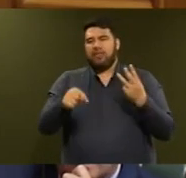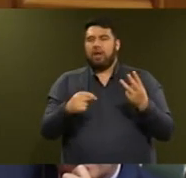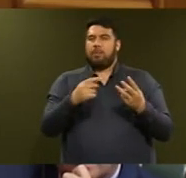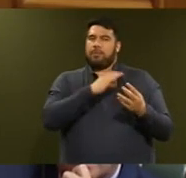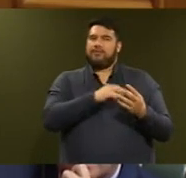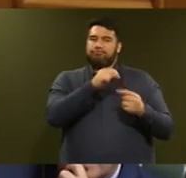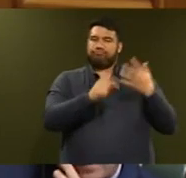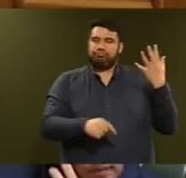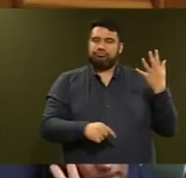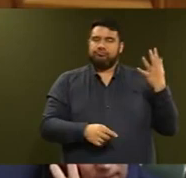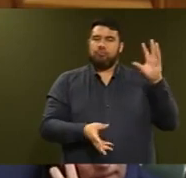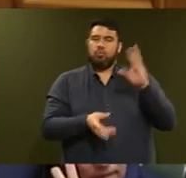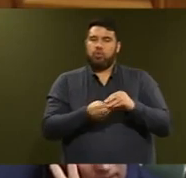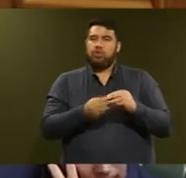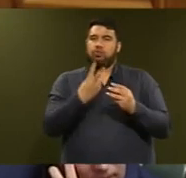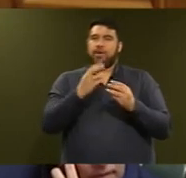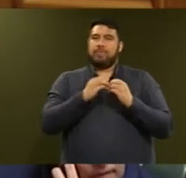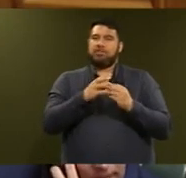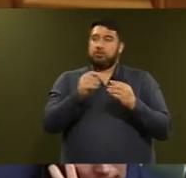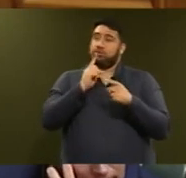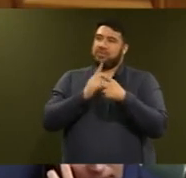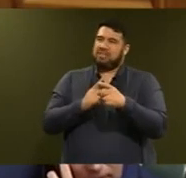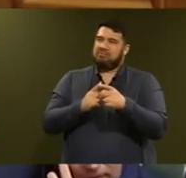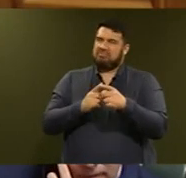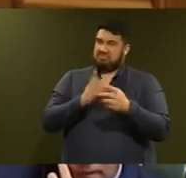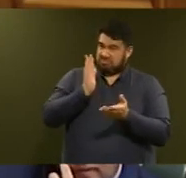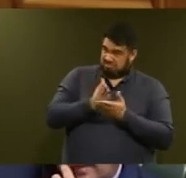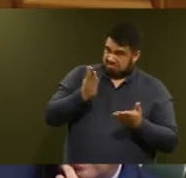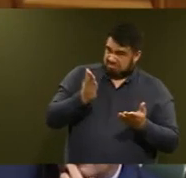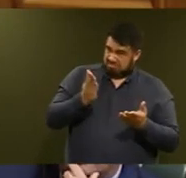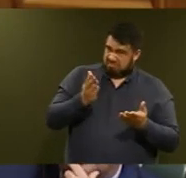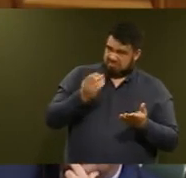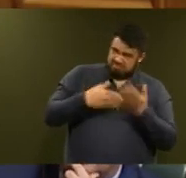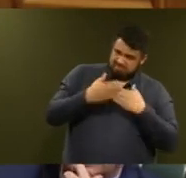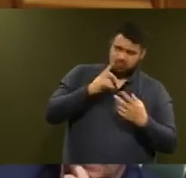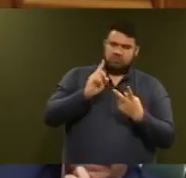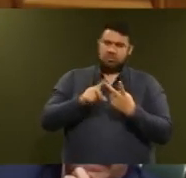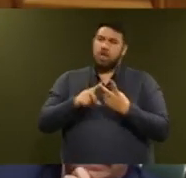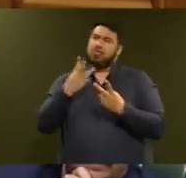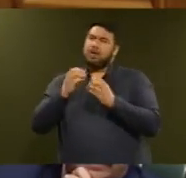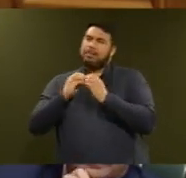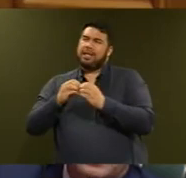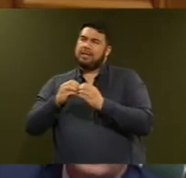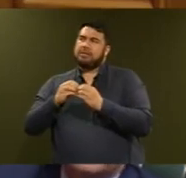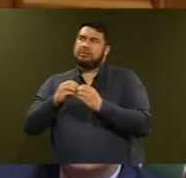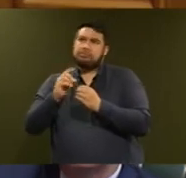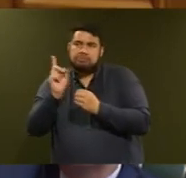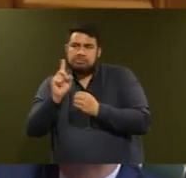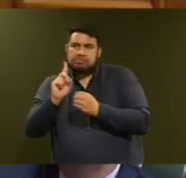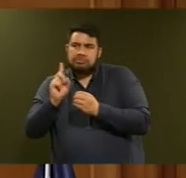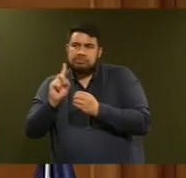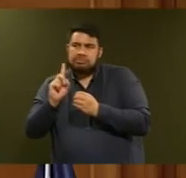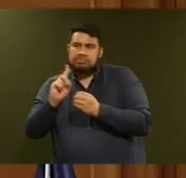$3 billion. And, specifically, what are the components of the nigh on $3 billion sum? The